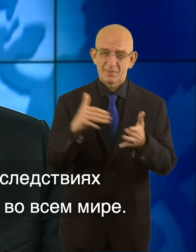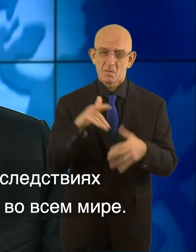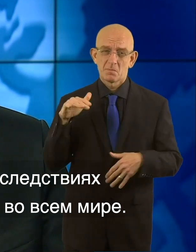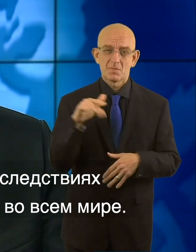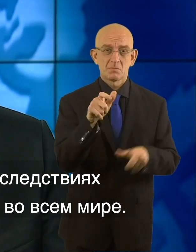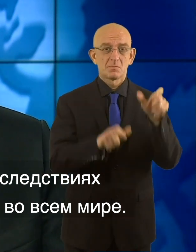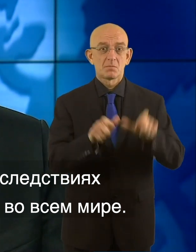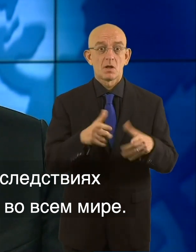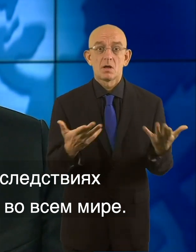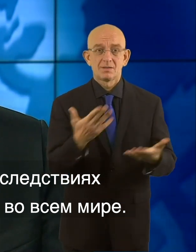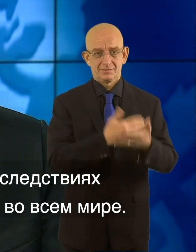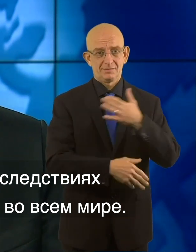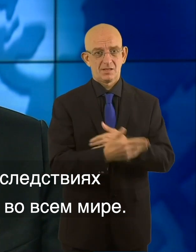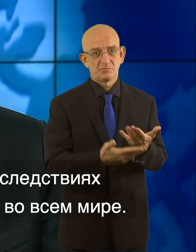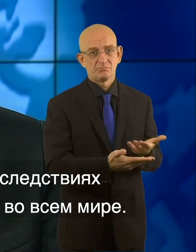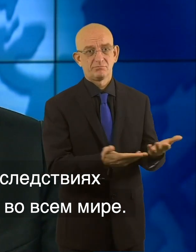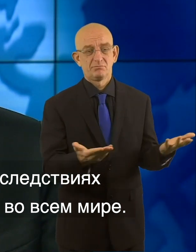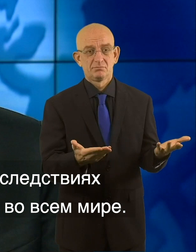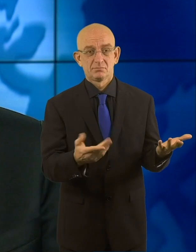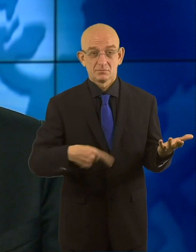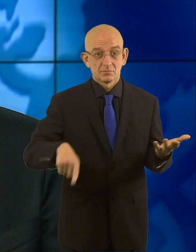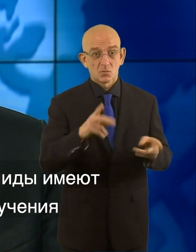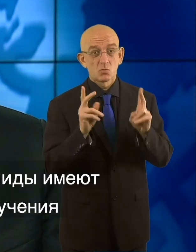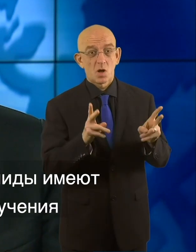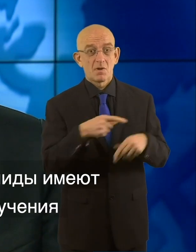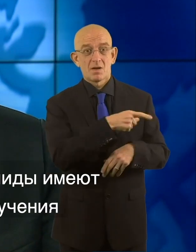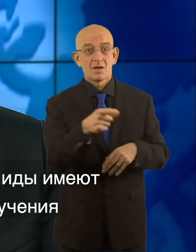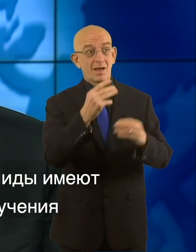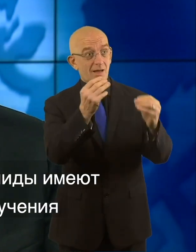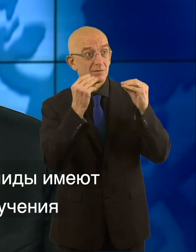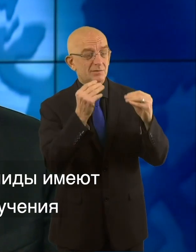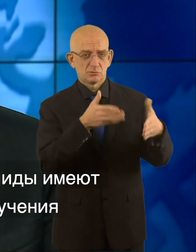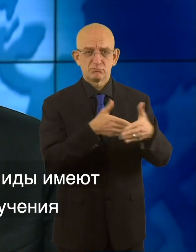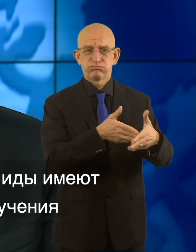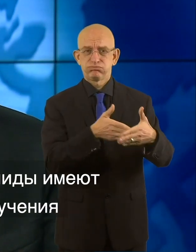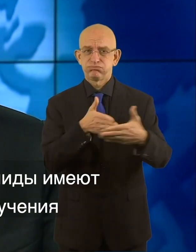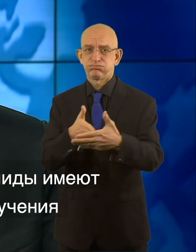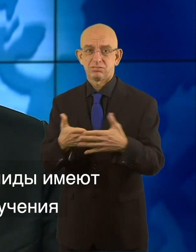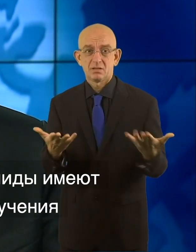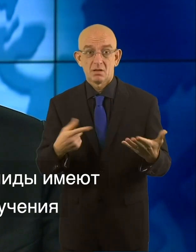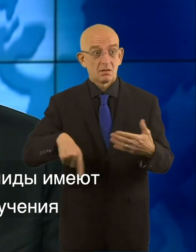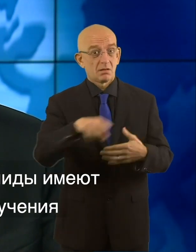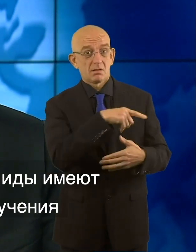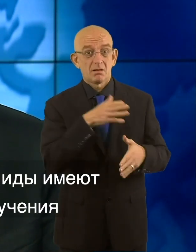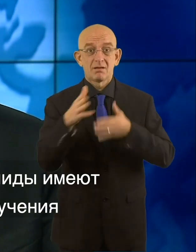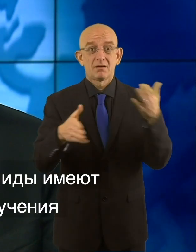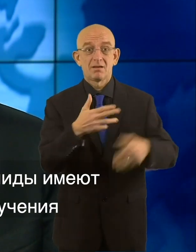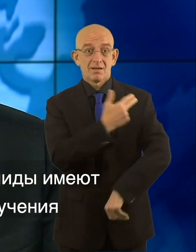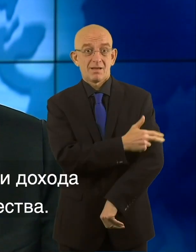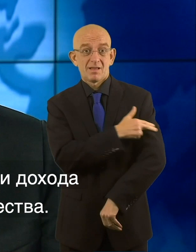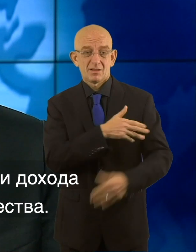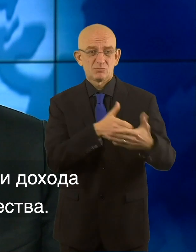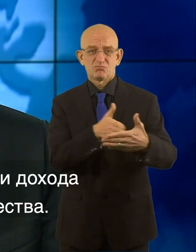is affecting the world's one billion people with disabilities. Even under normal circumstances, persons with disabilities are less likely to